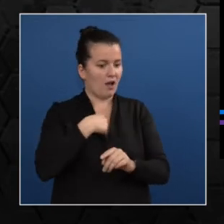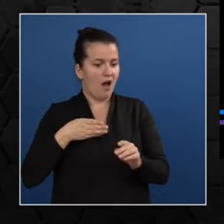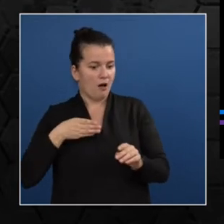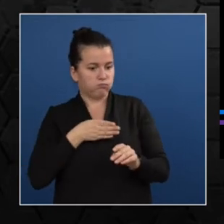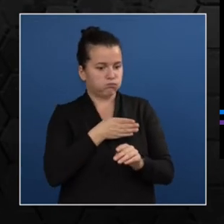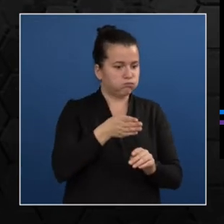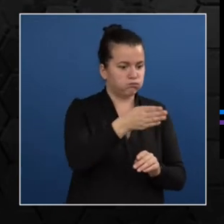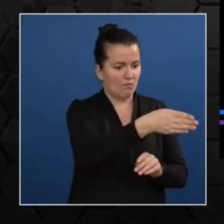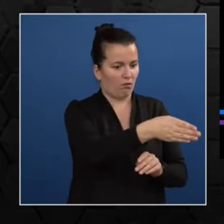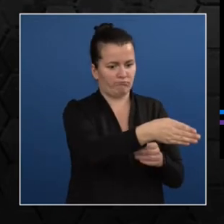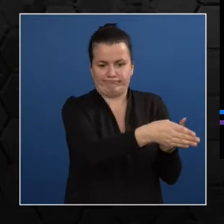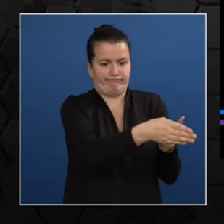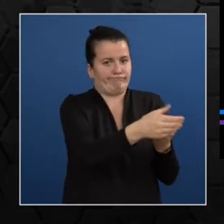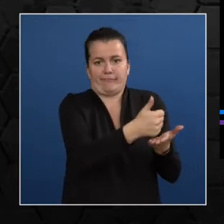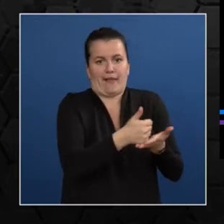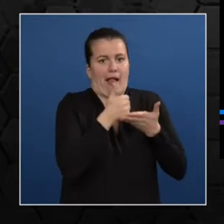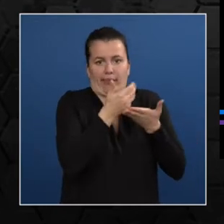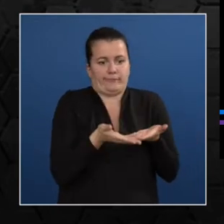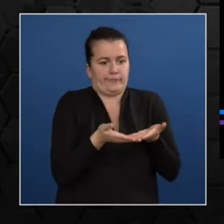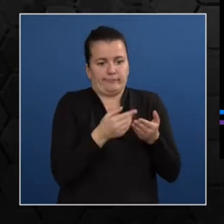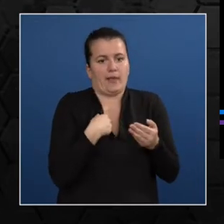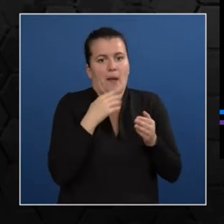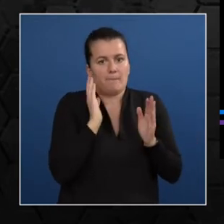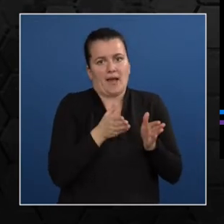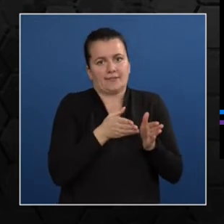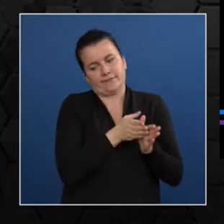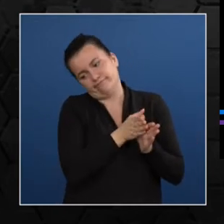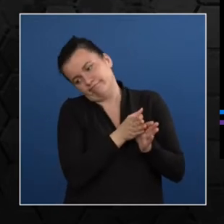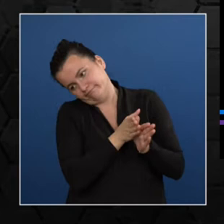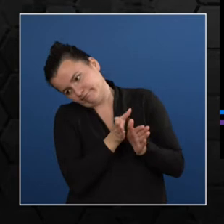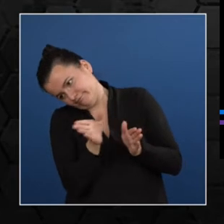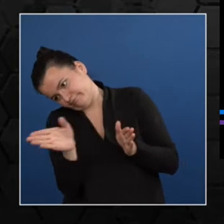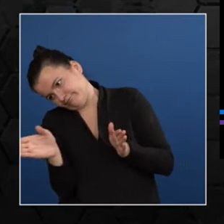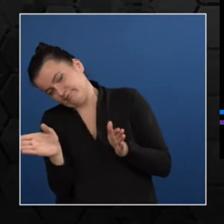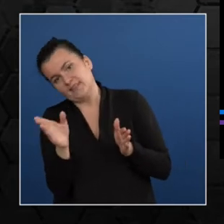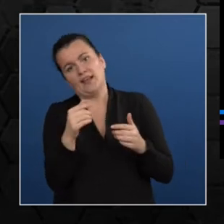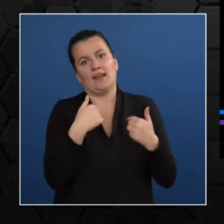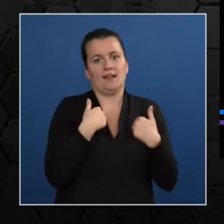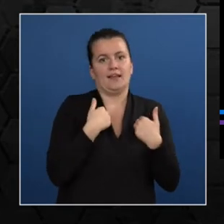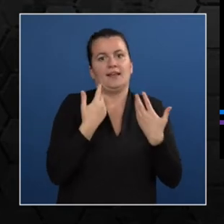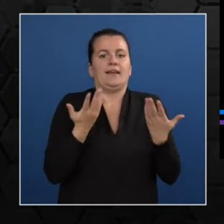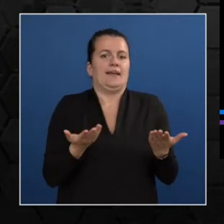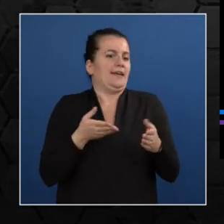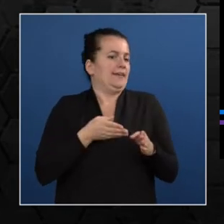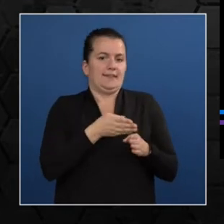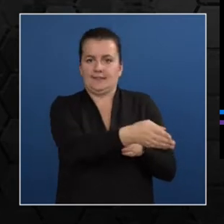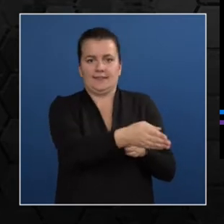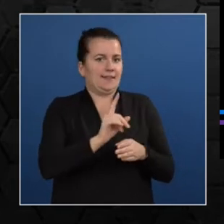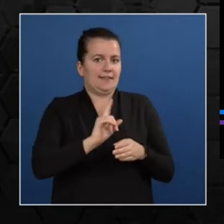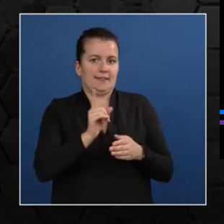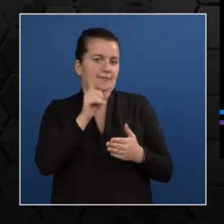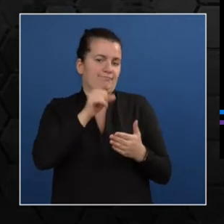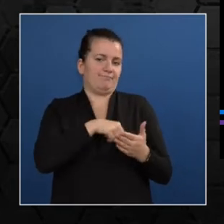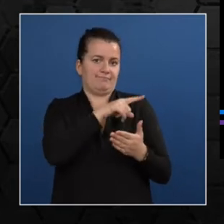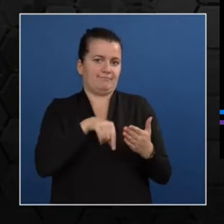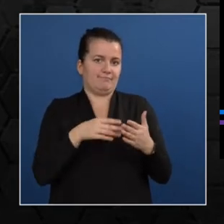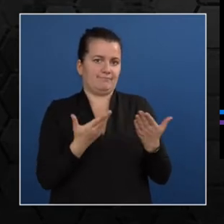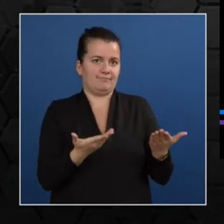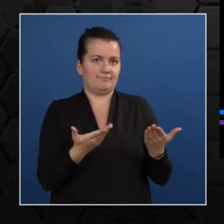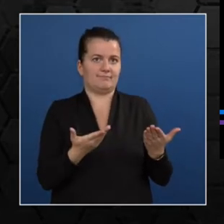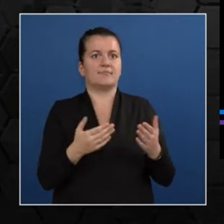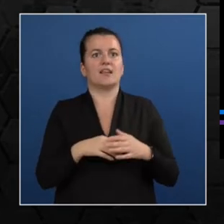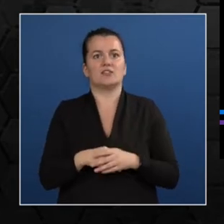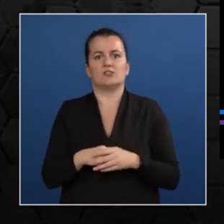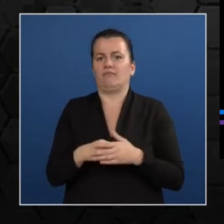of the public transportation system and have to compromise on the accessibility. Henceforth, public transportation is largely